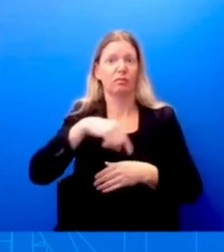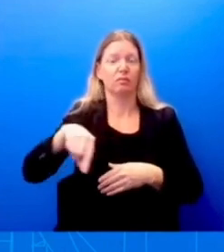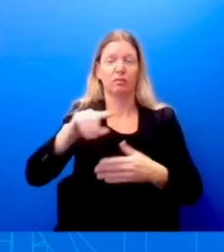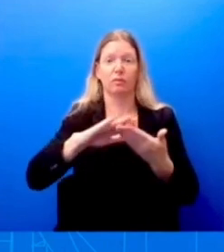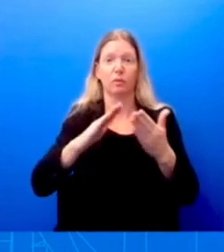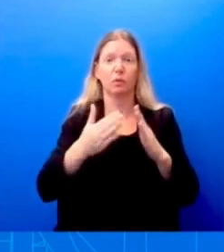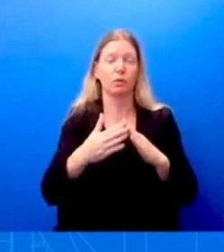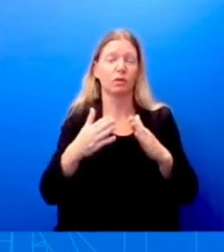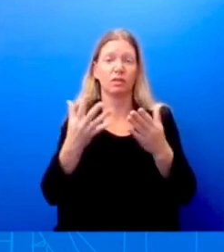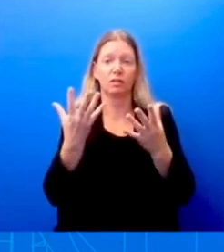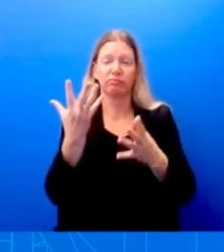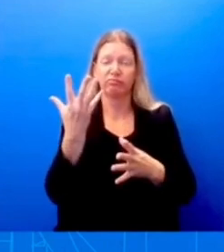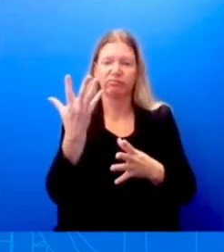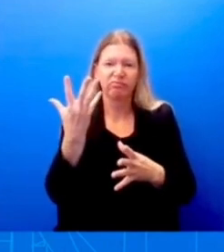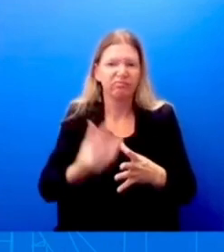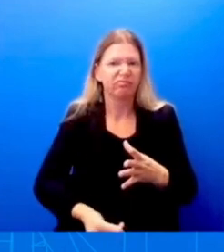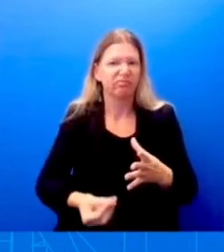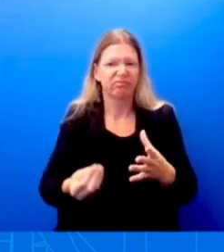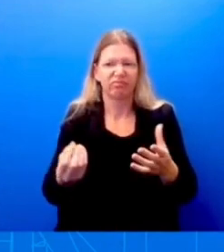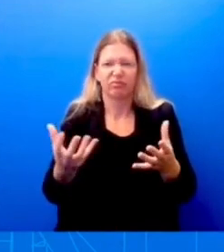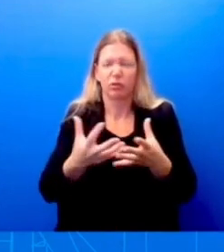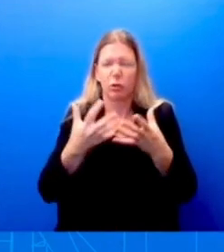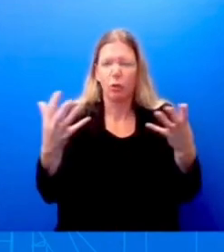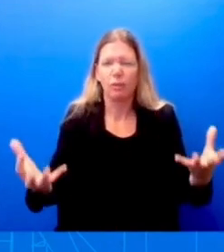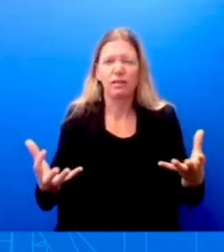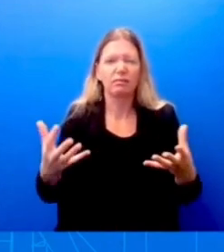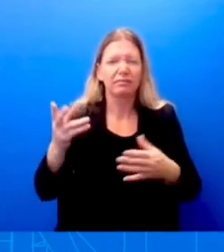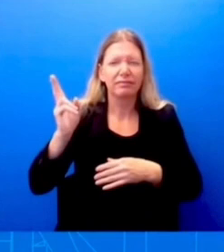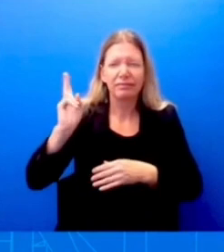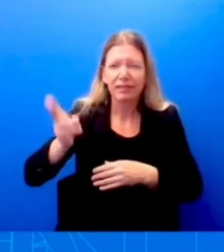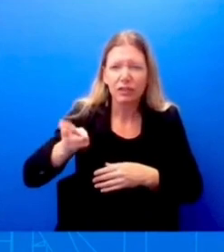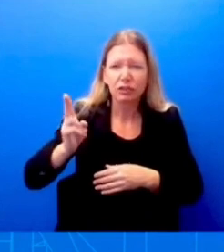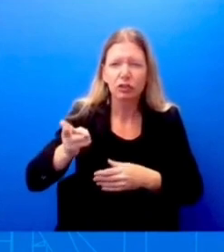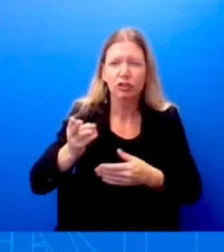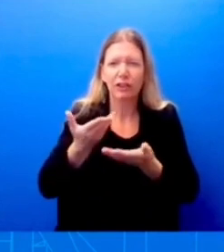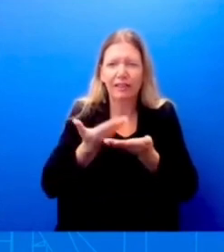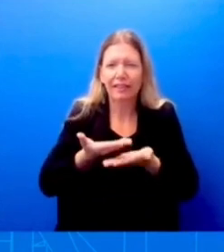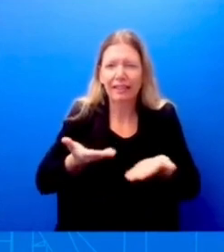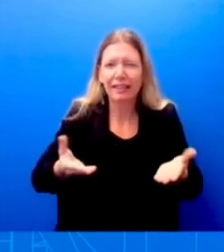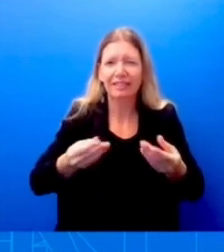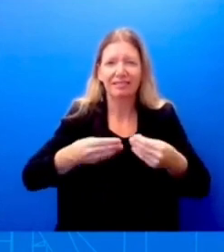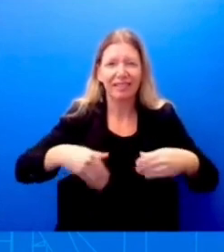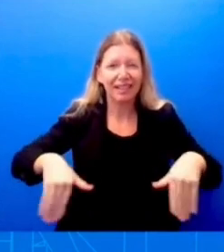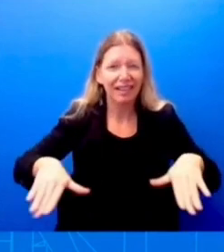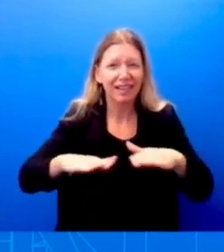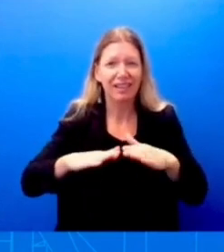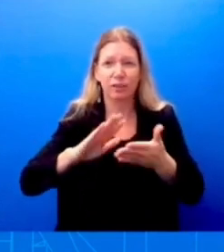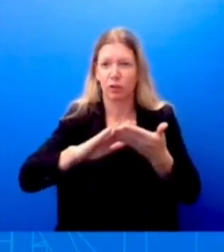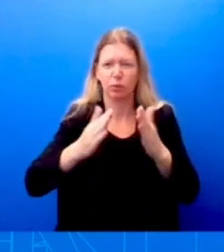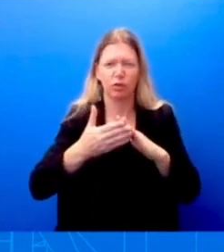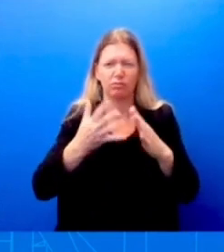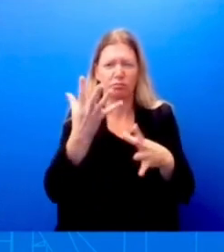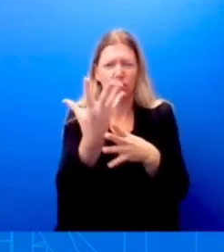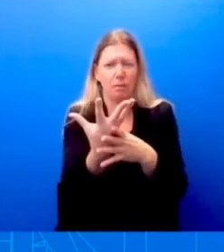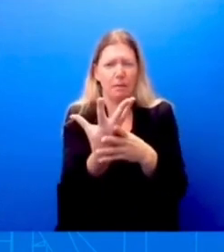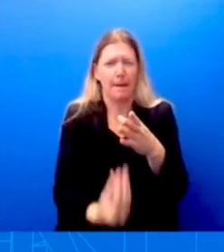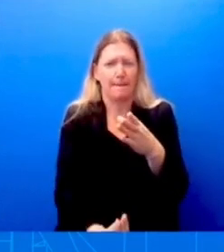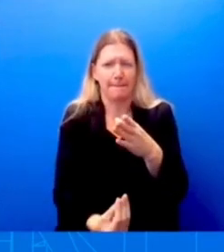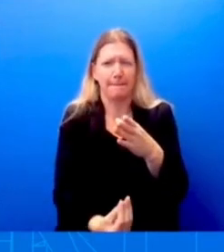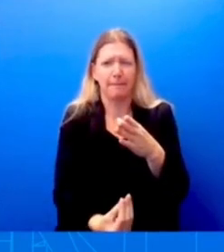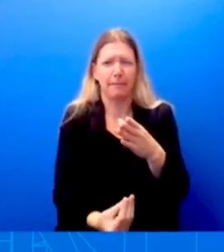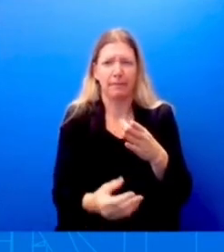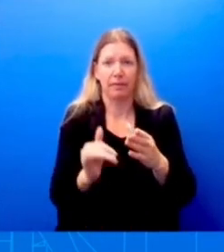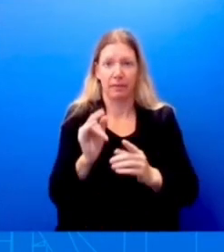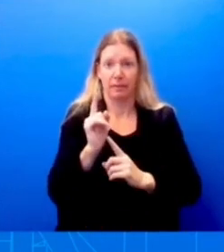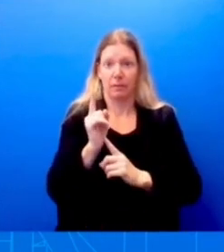land. They lost their community. And also, as soon as the governor in Hawaii, Josh Green,